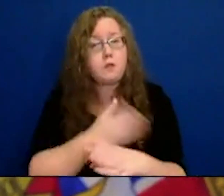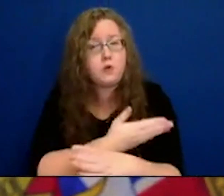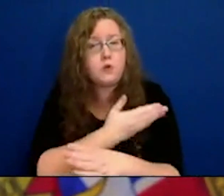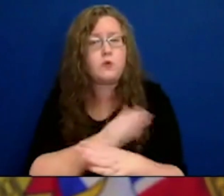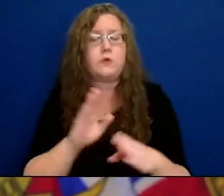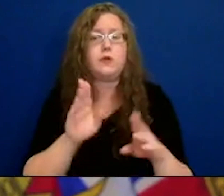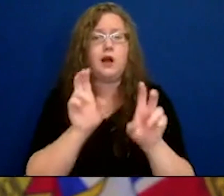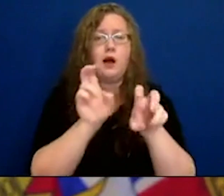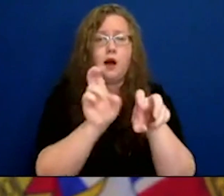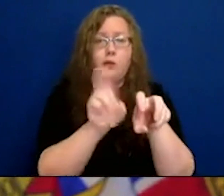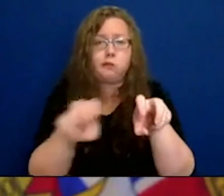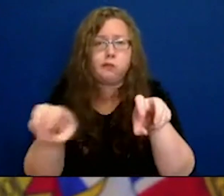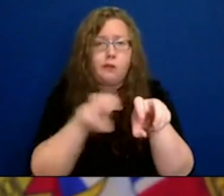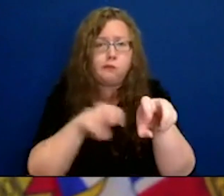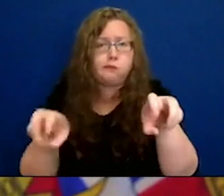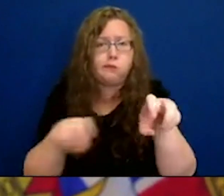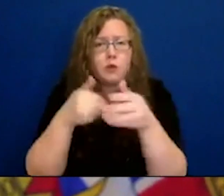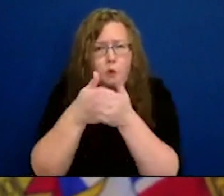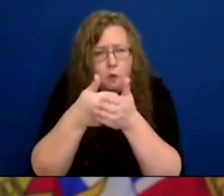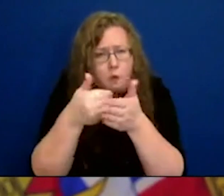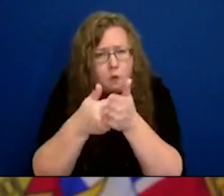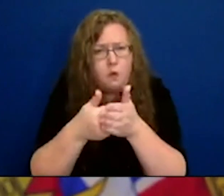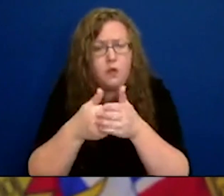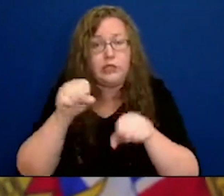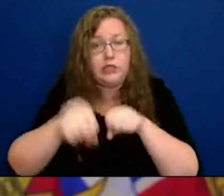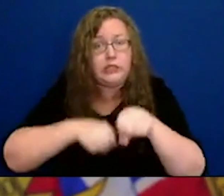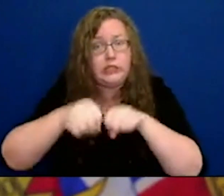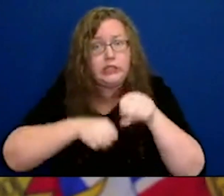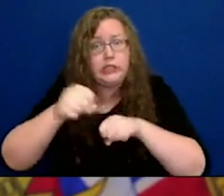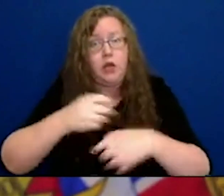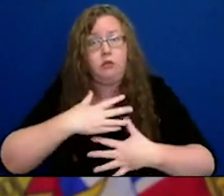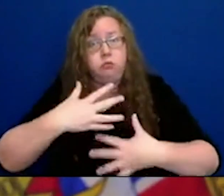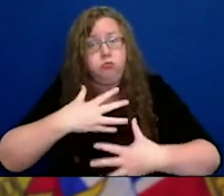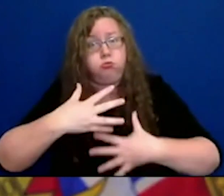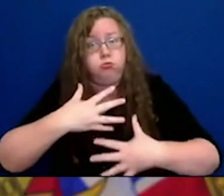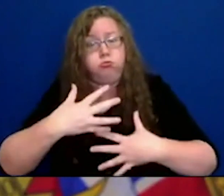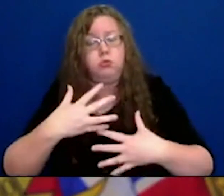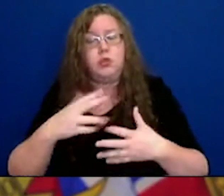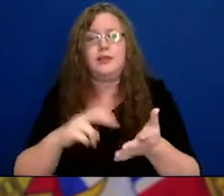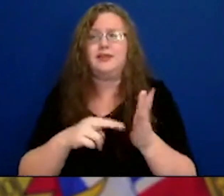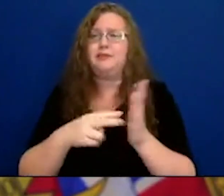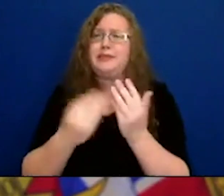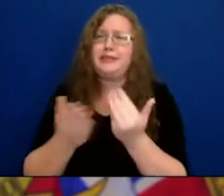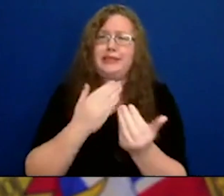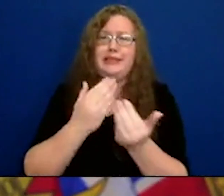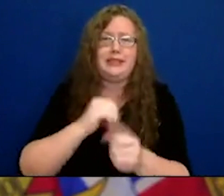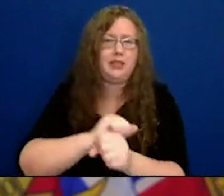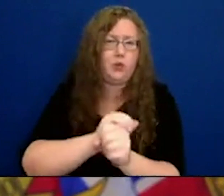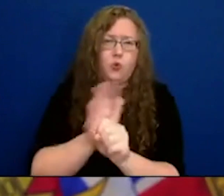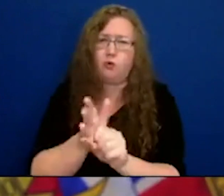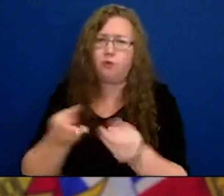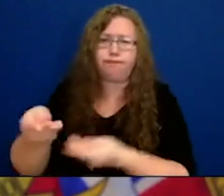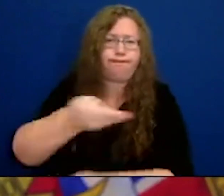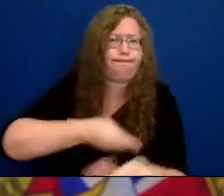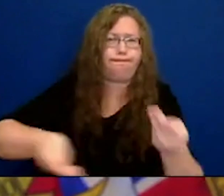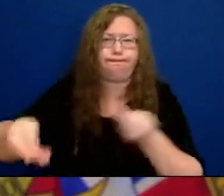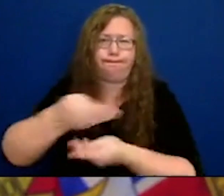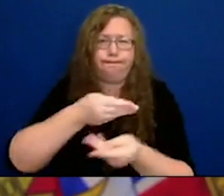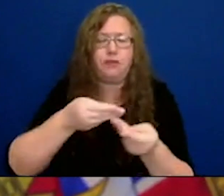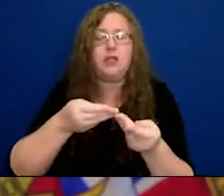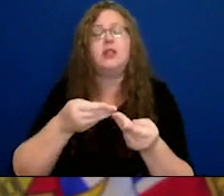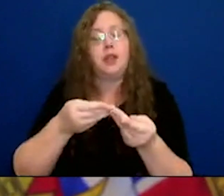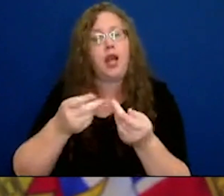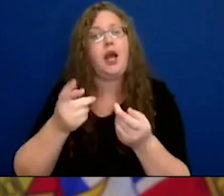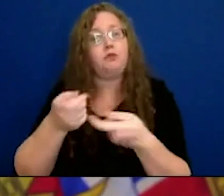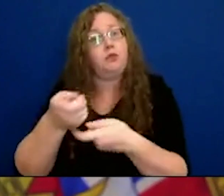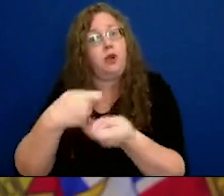just cannot happen right now. Because of the risk of the virus transmission. So there needs to be other models that you can go to. And I know